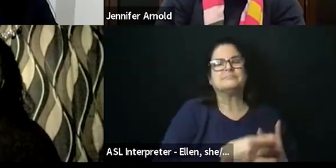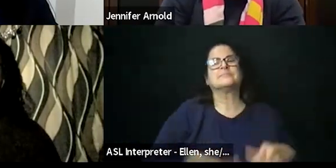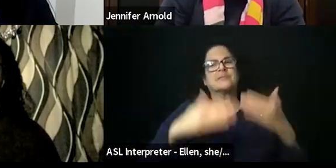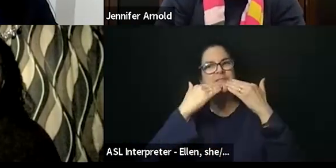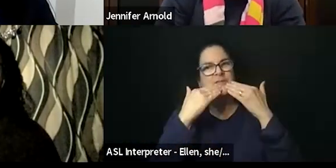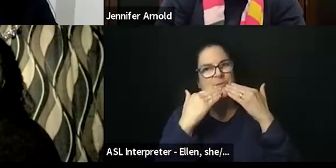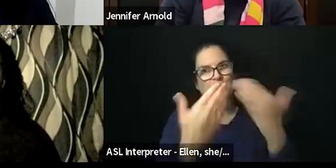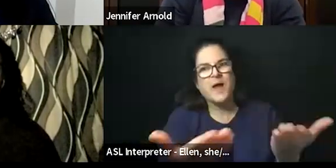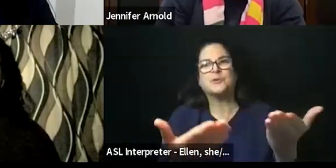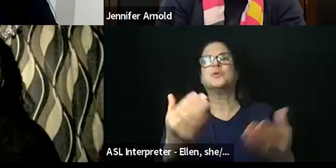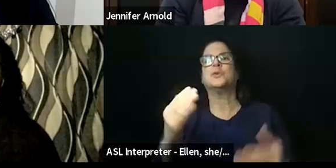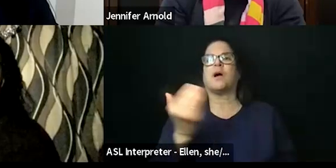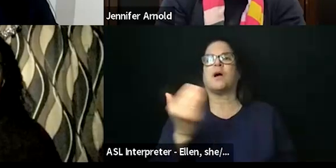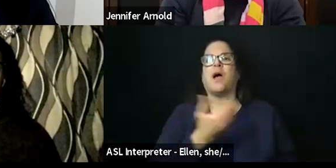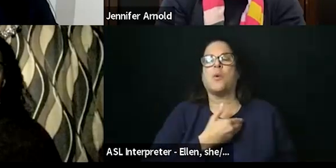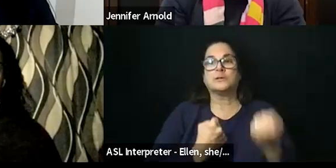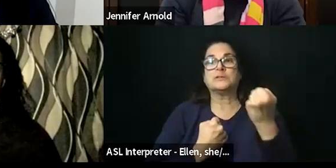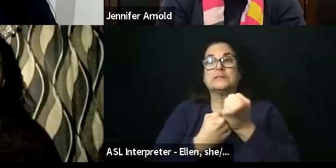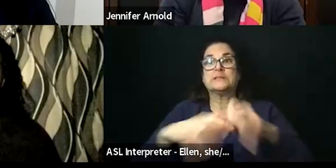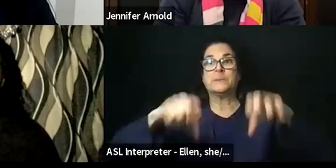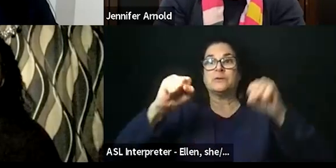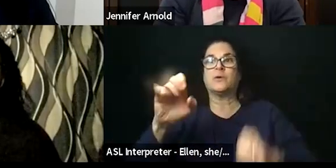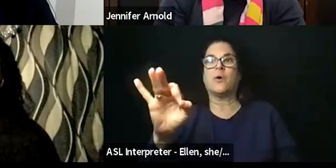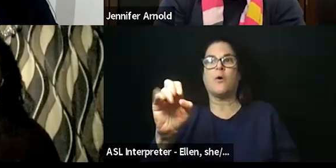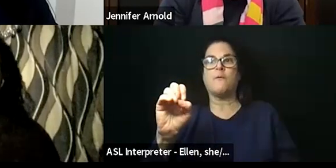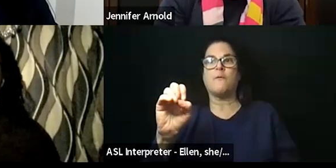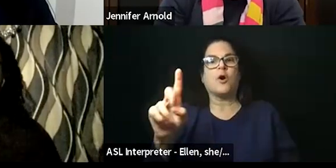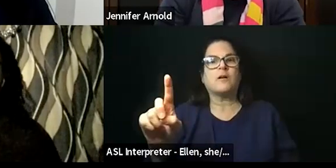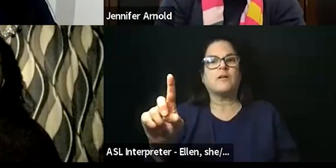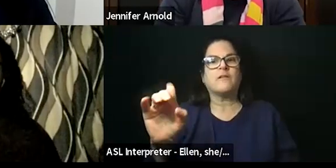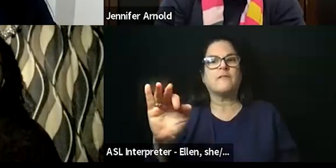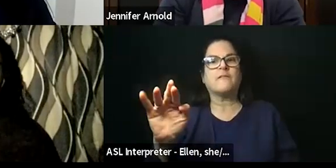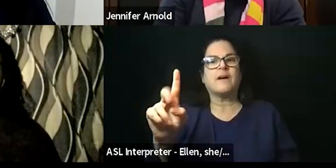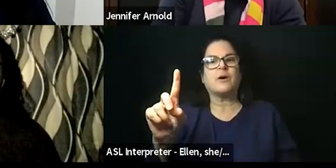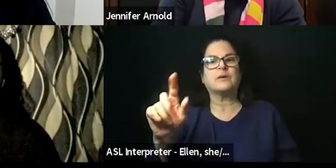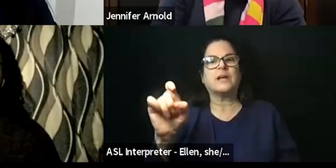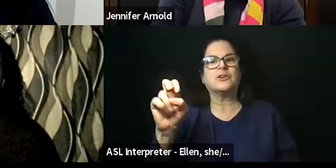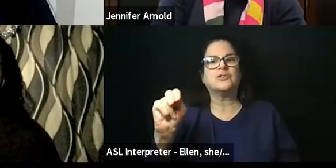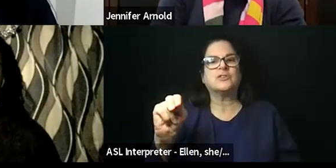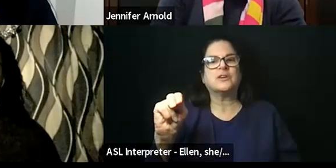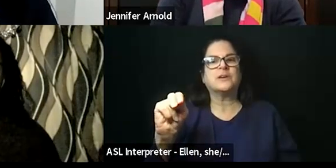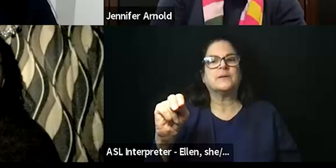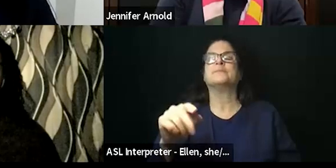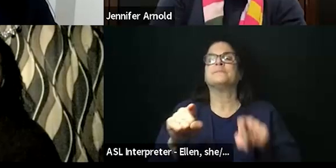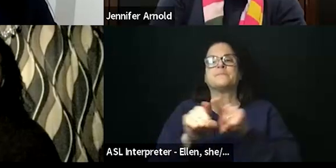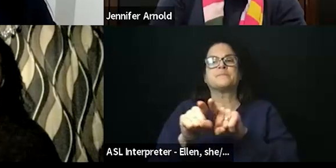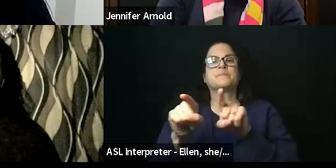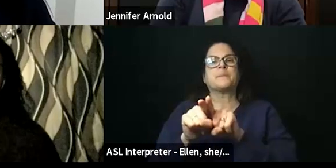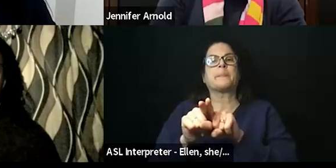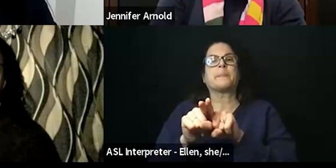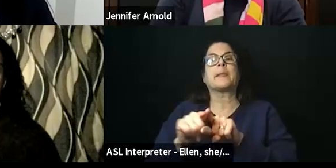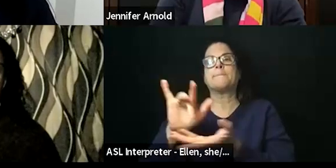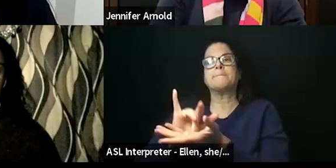to our main sponsors, the Ford Foundation and the University of Michigan Center for Disability Health and Wellness, whose